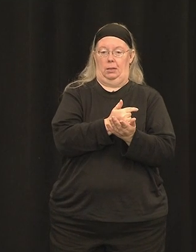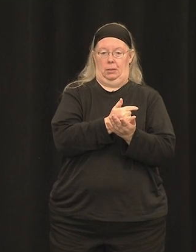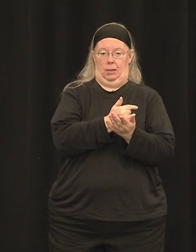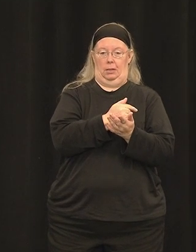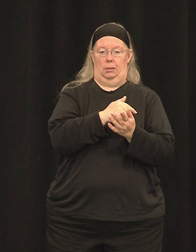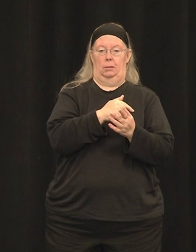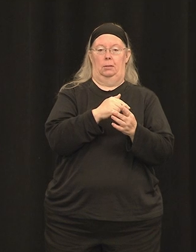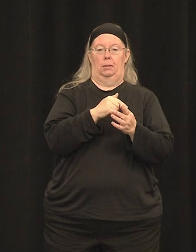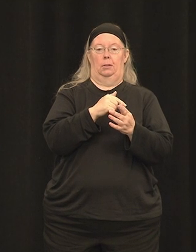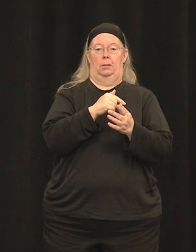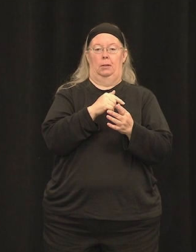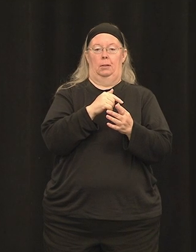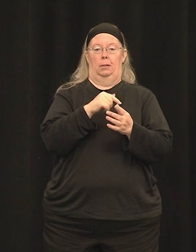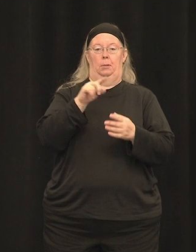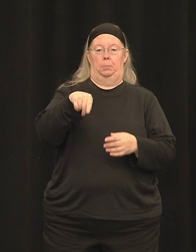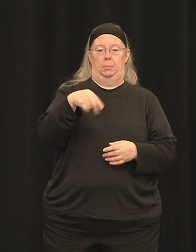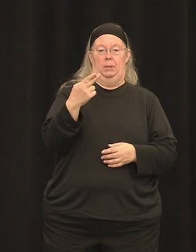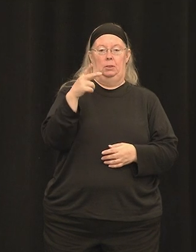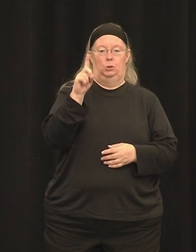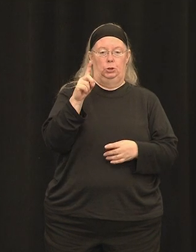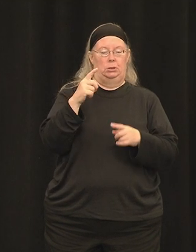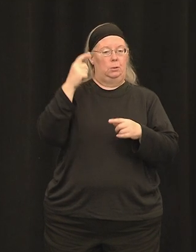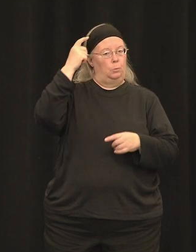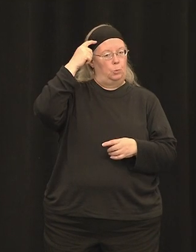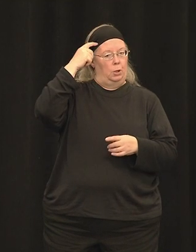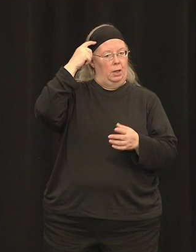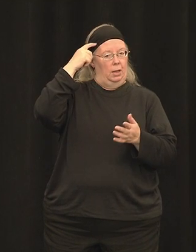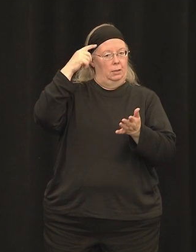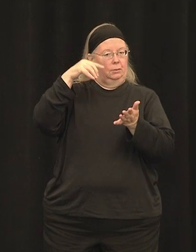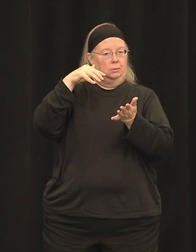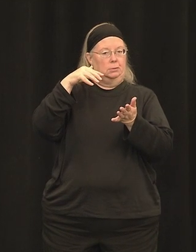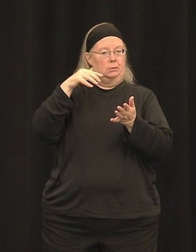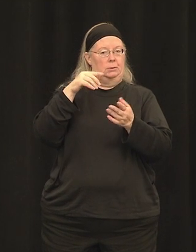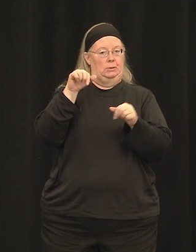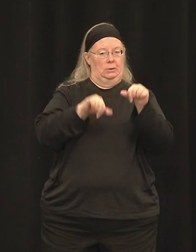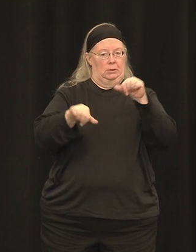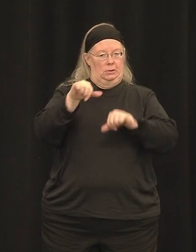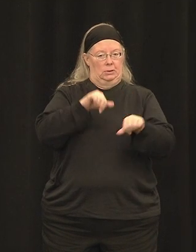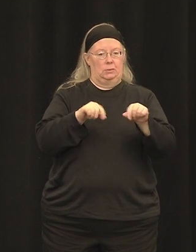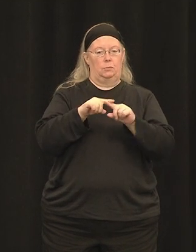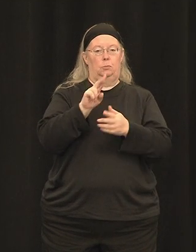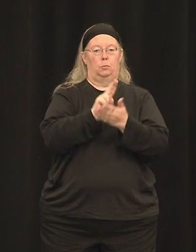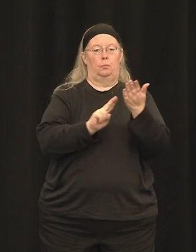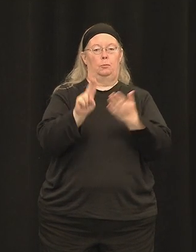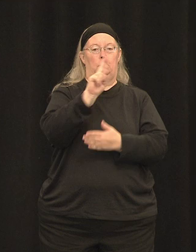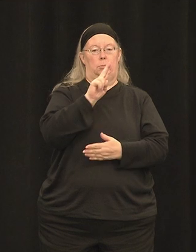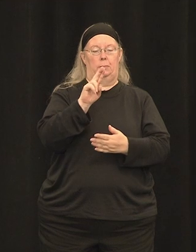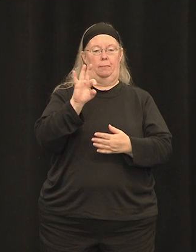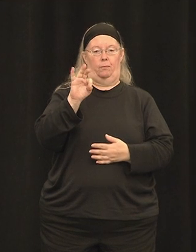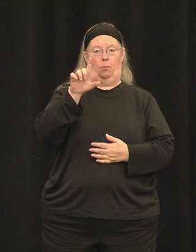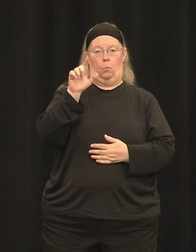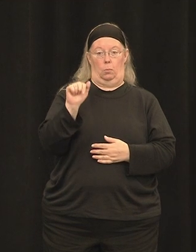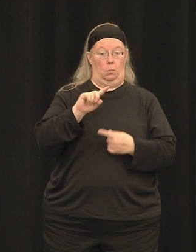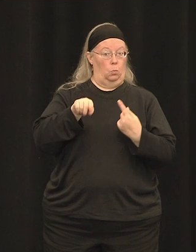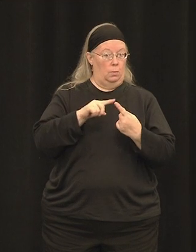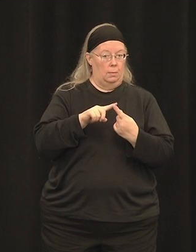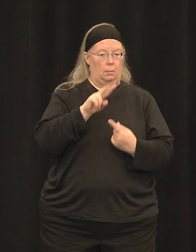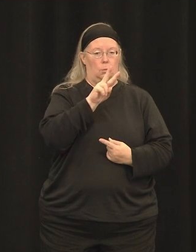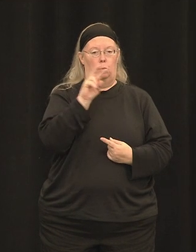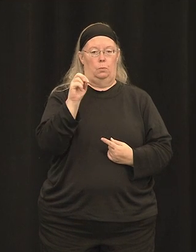from the University of Florida in 2006. She is now a tenured full professor